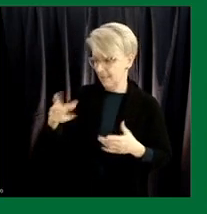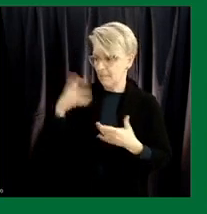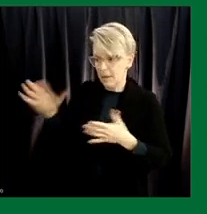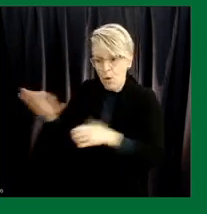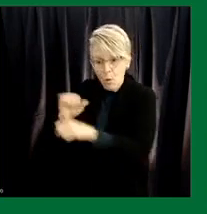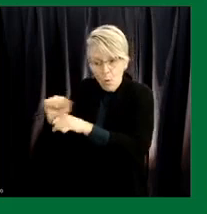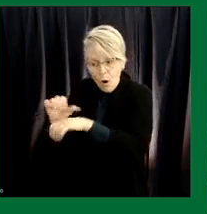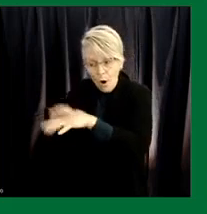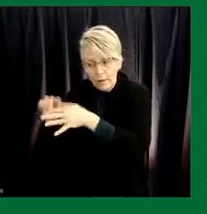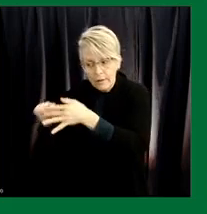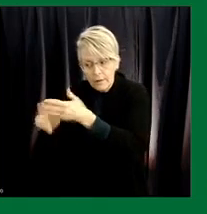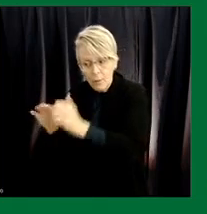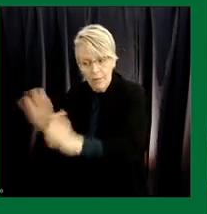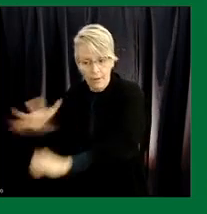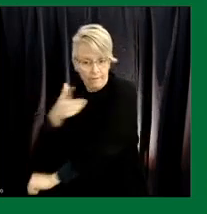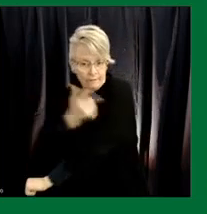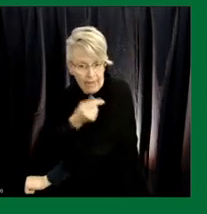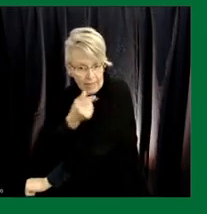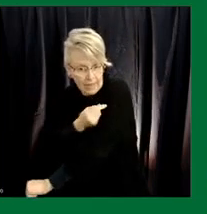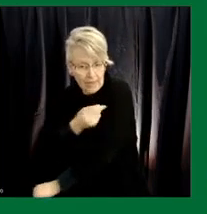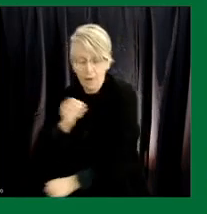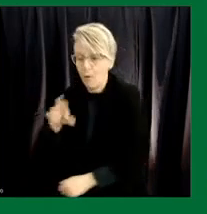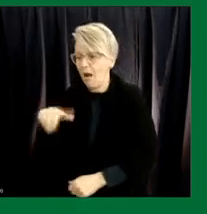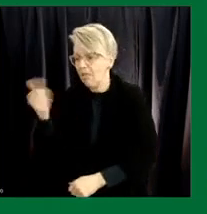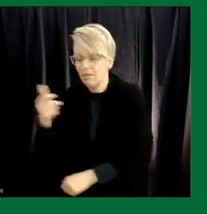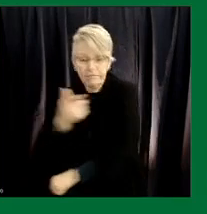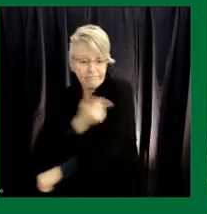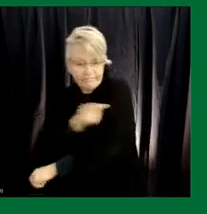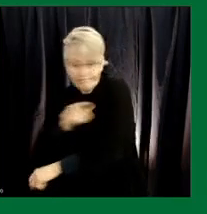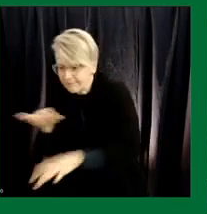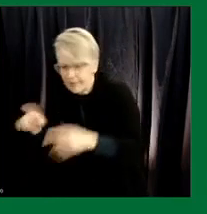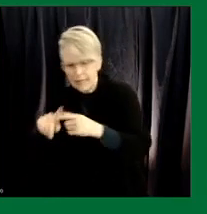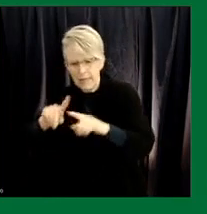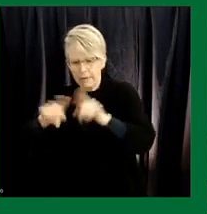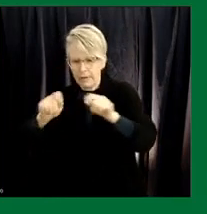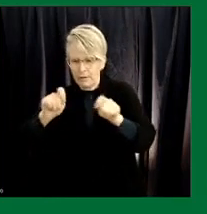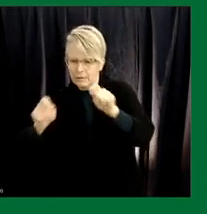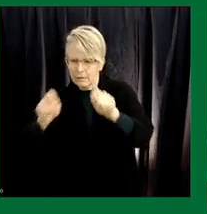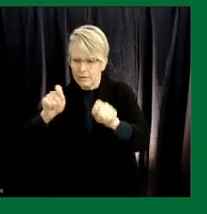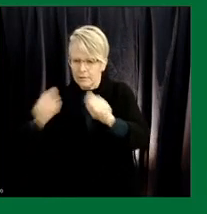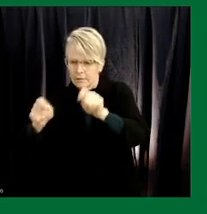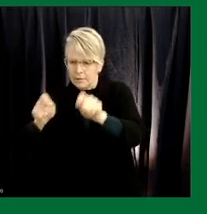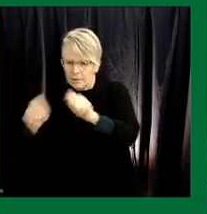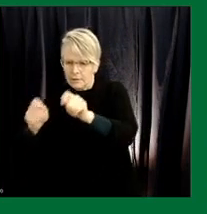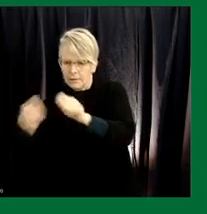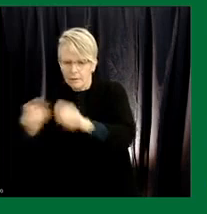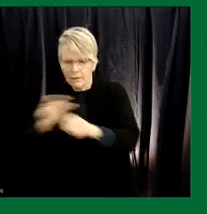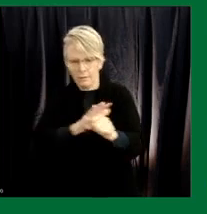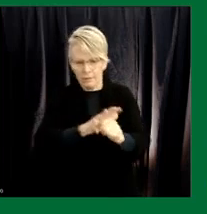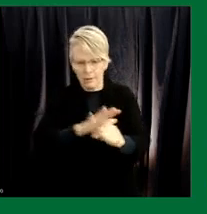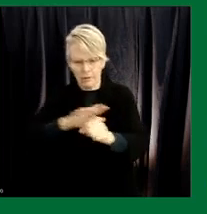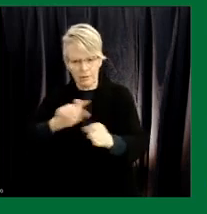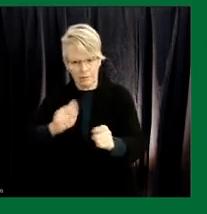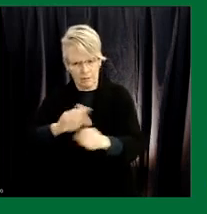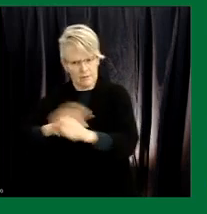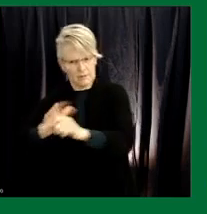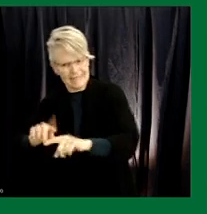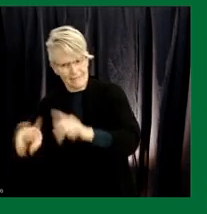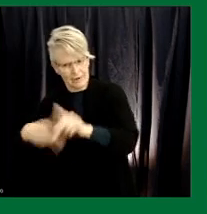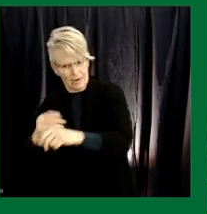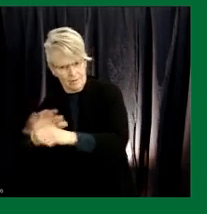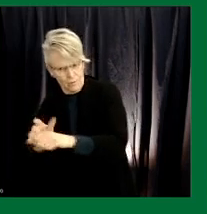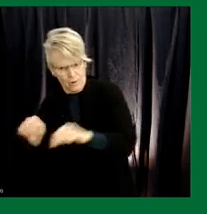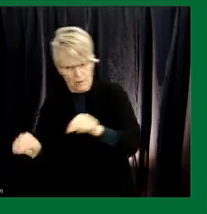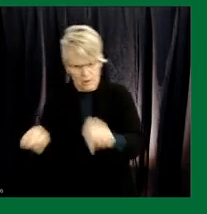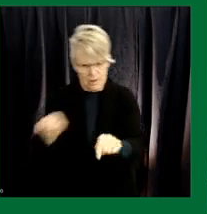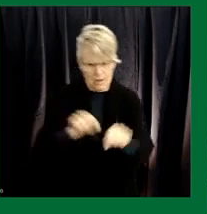with their vaccine and other vaccines and and various variants that are out there and some of the work that i think will be necessary in the years ahead with respect to